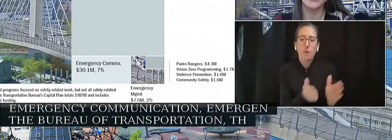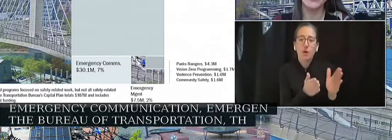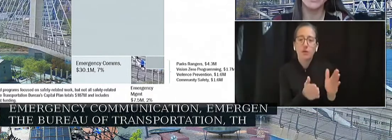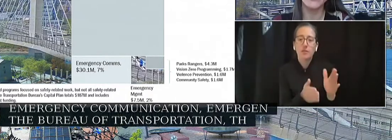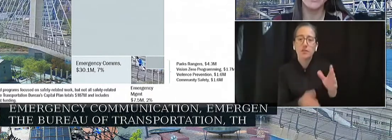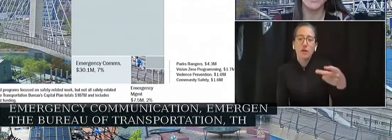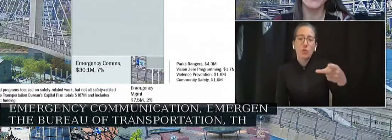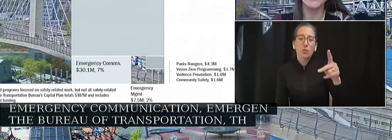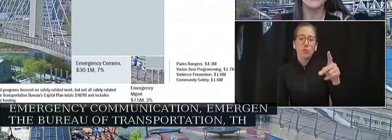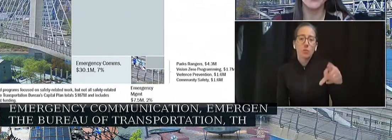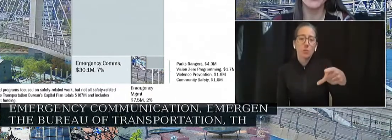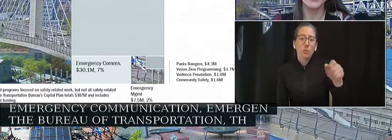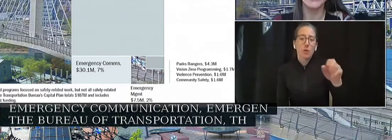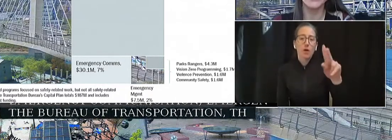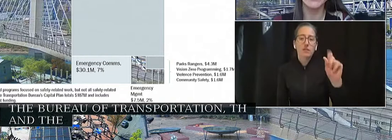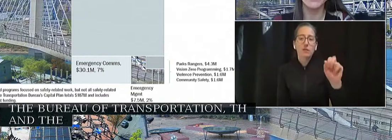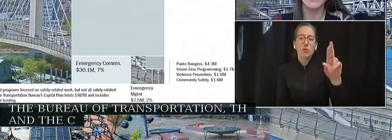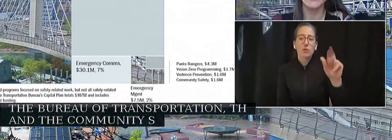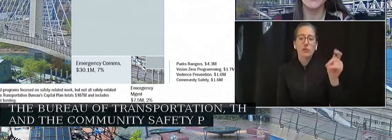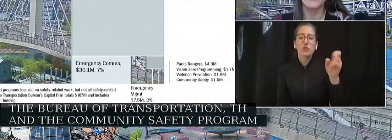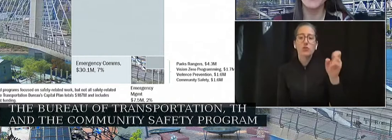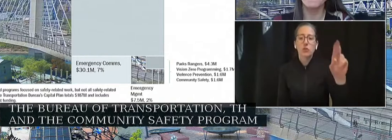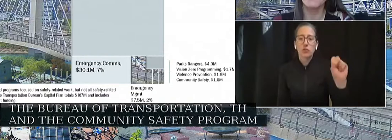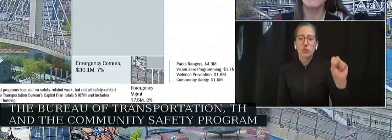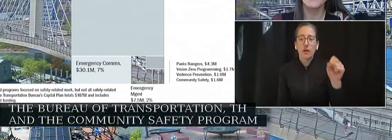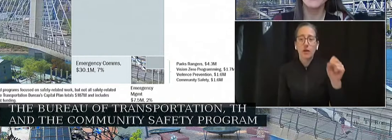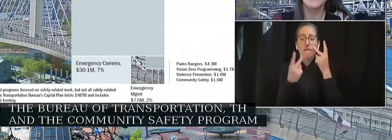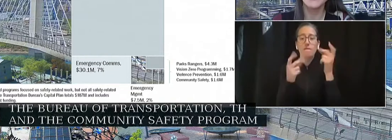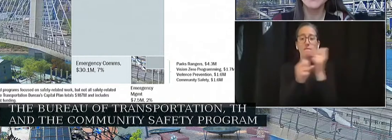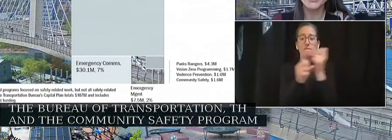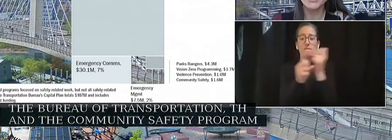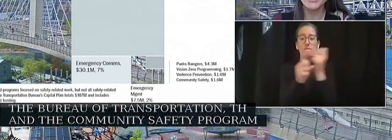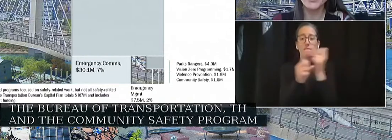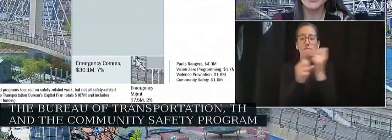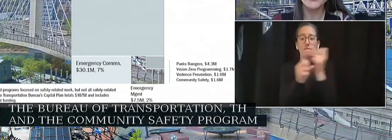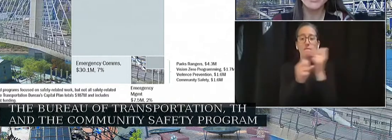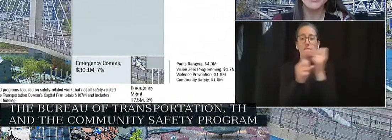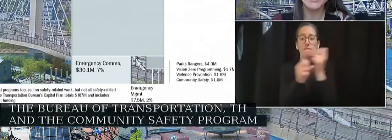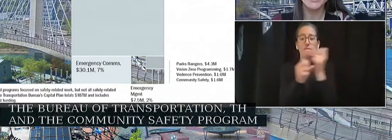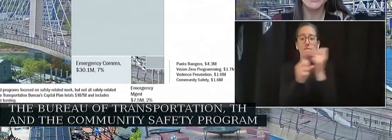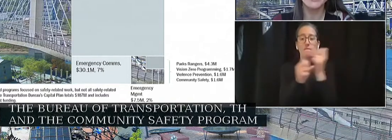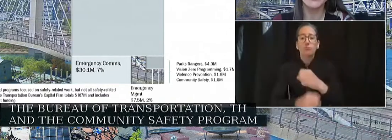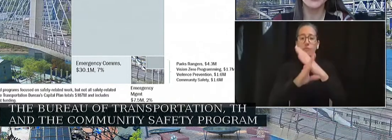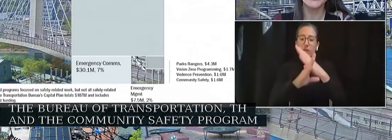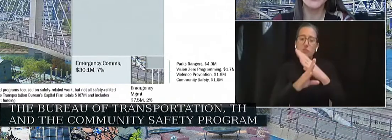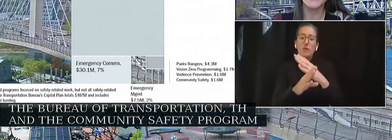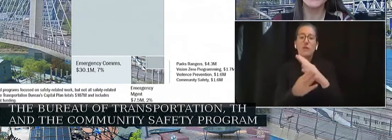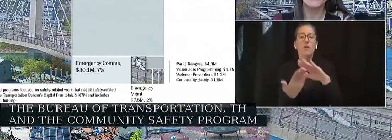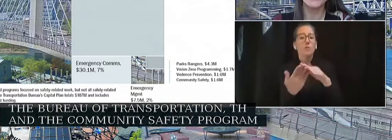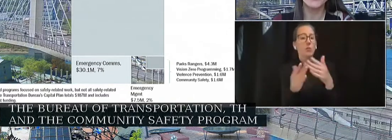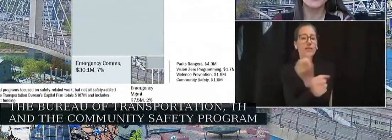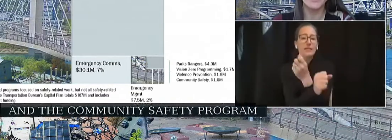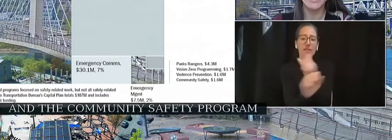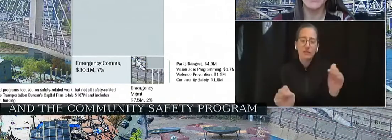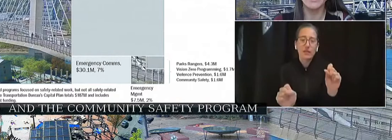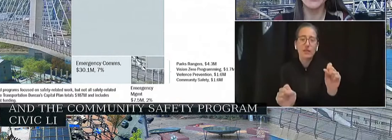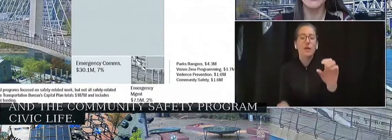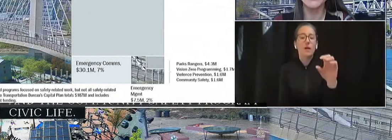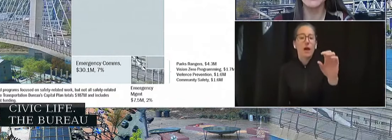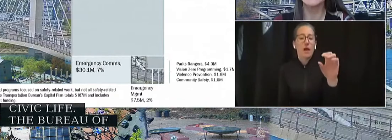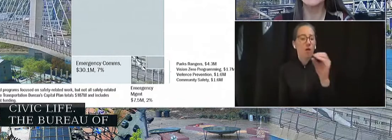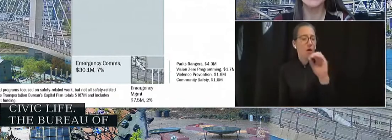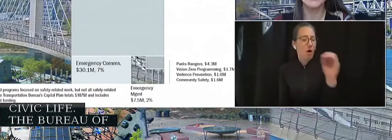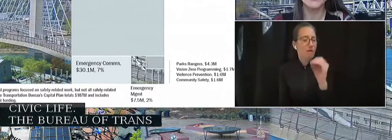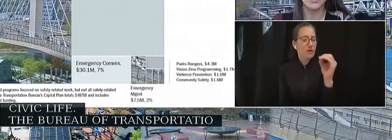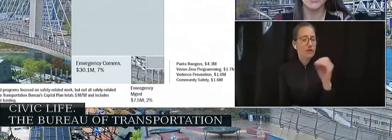Community Safety Program in the Office for Community and Civic Life. In addition, the Bureau of Transportation has a large capital improvement plan